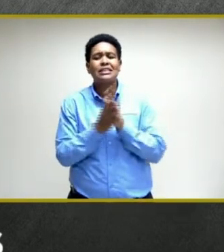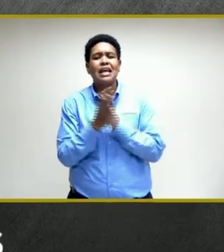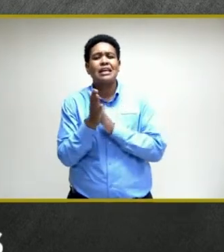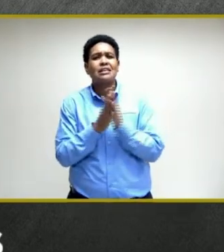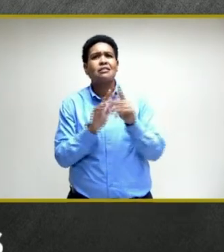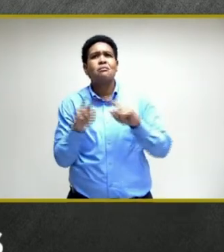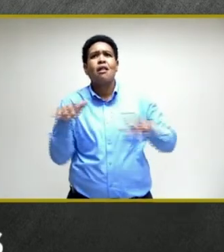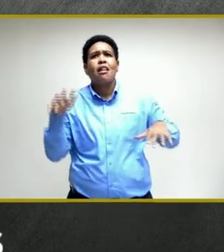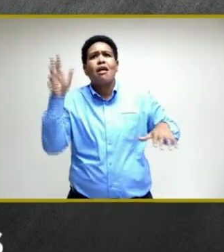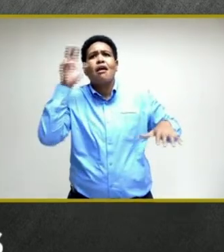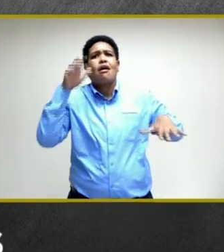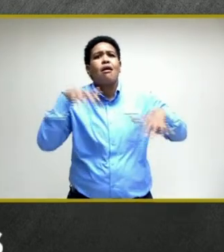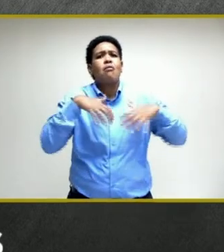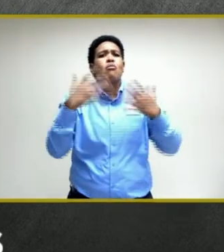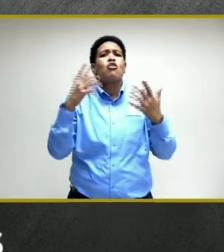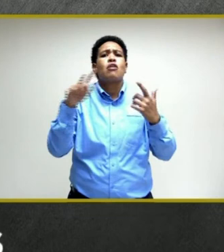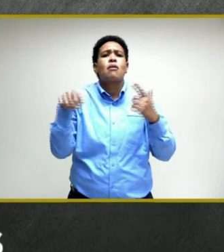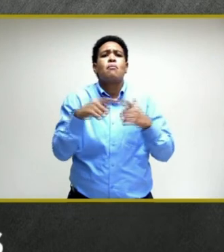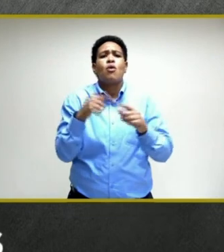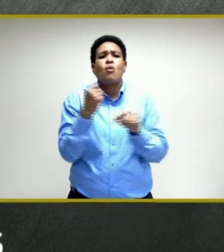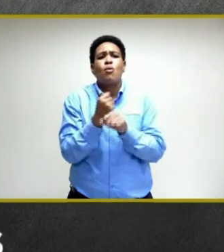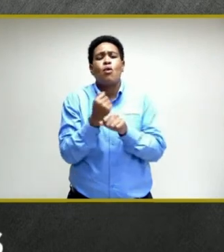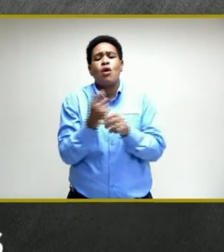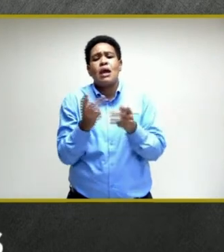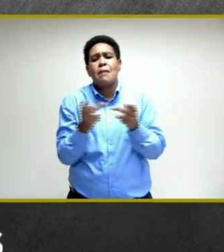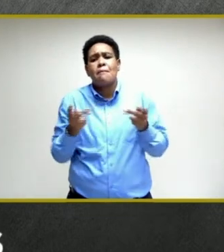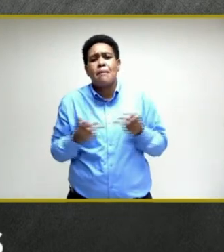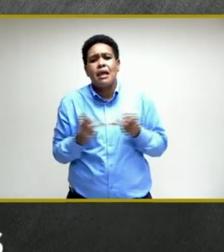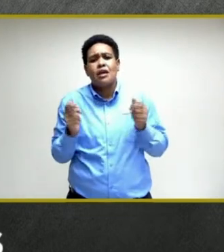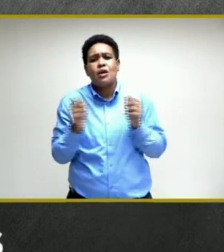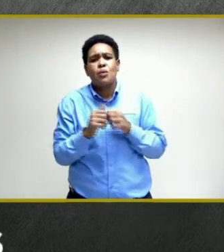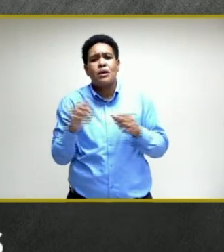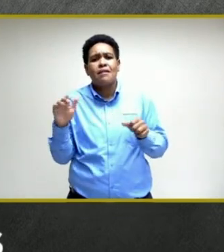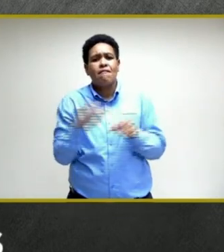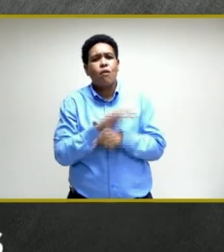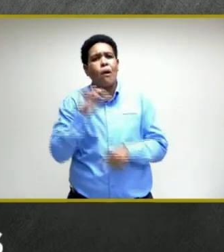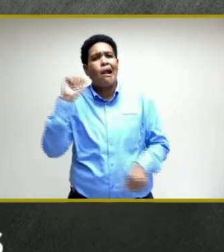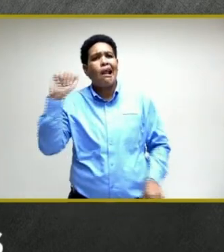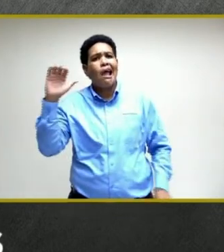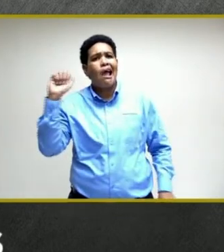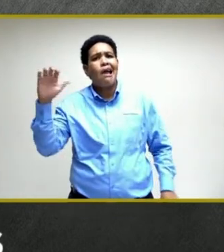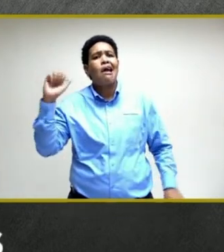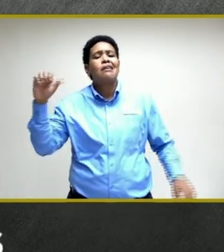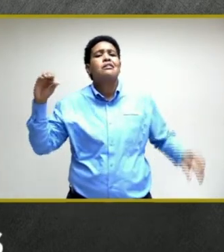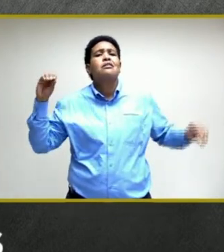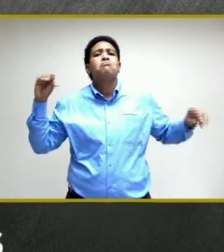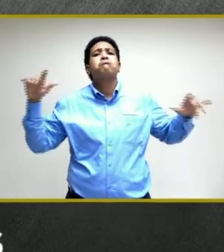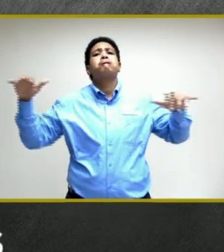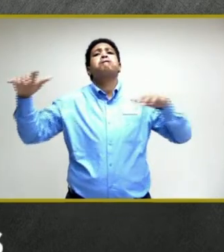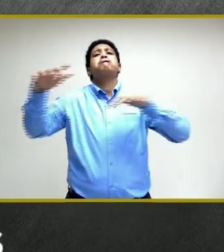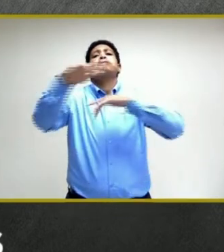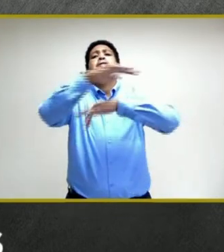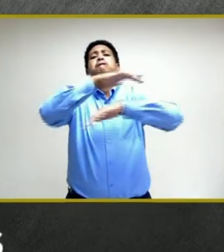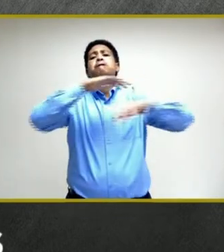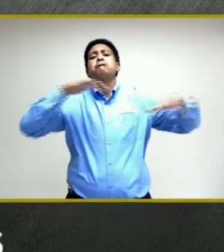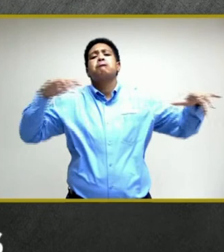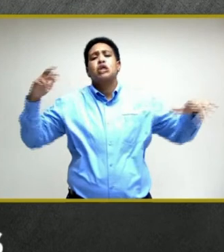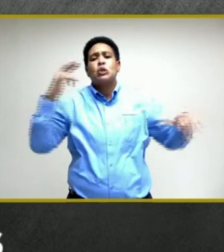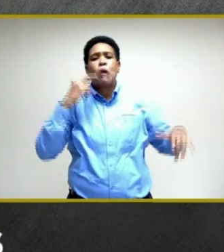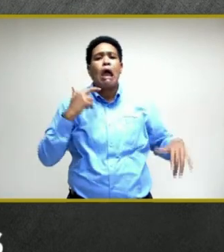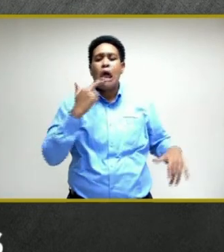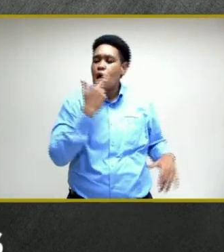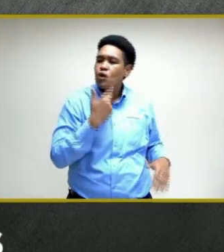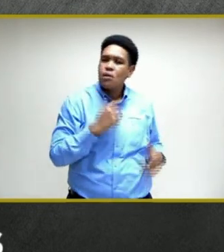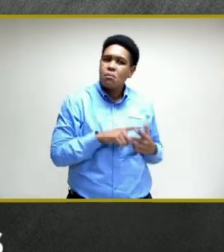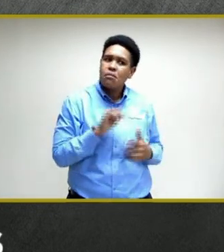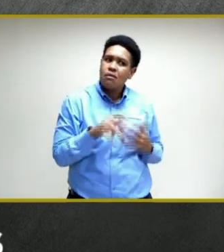not hearing much about workplaces with full air conditioning, circulating restaurants, and